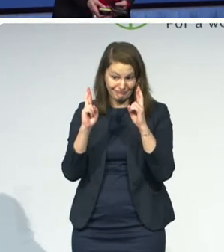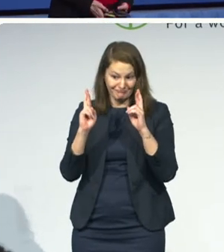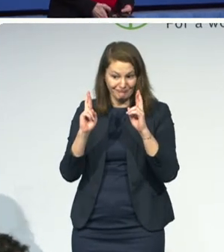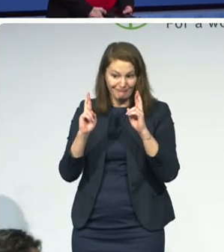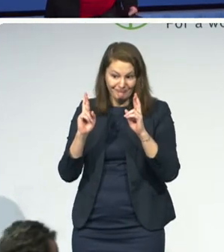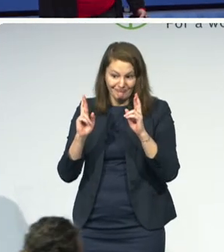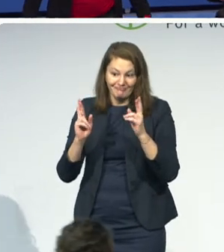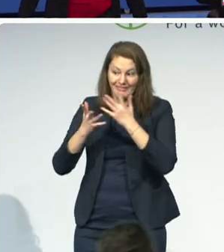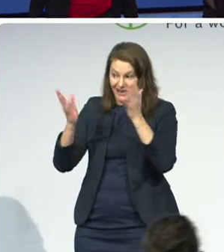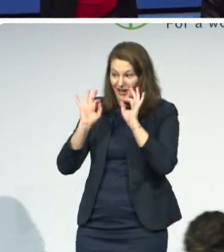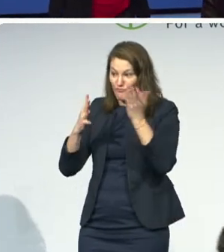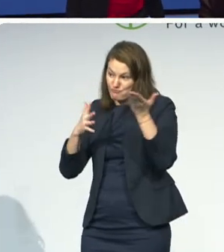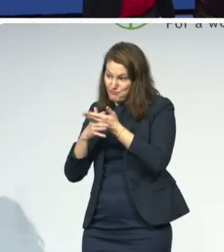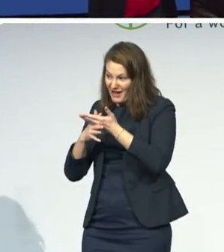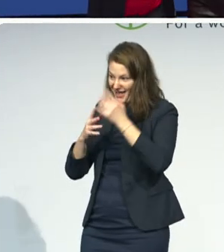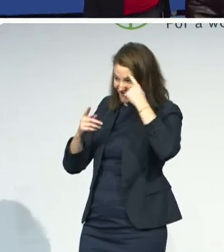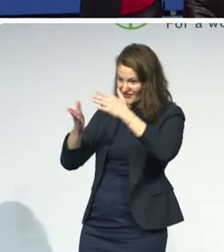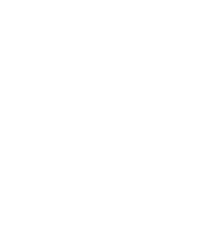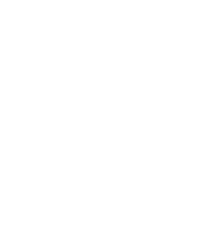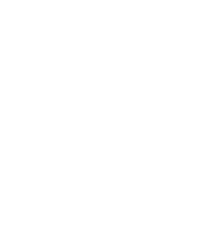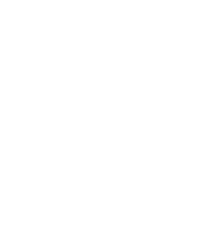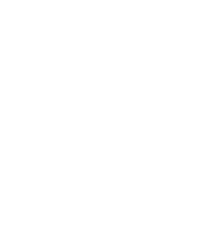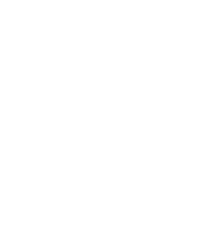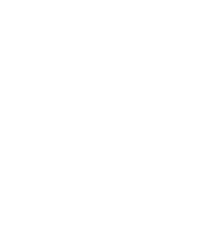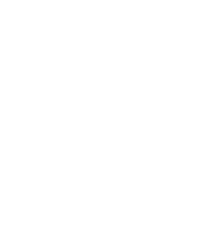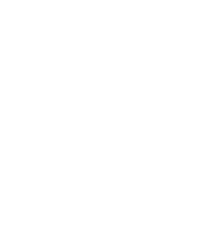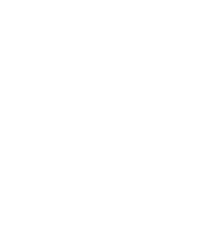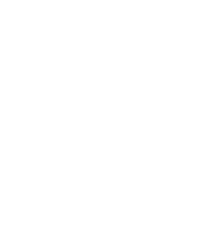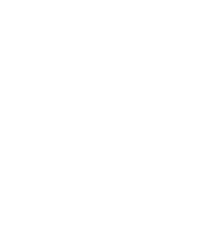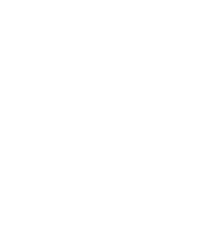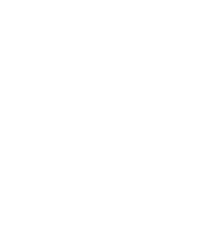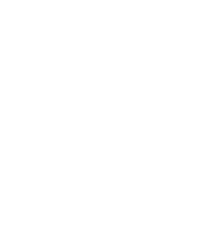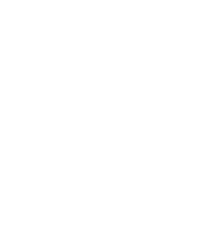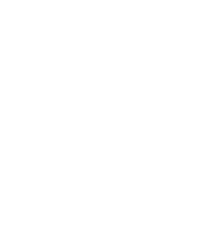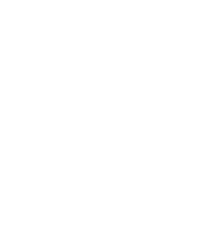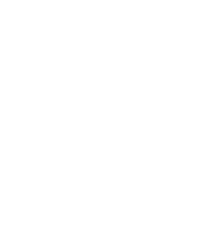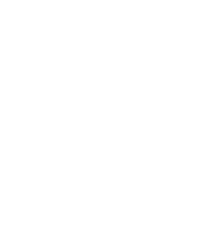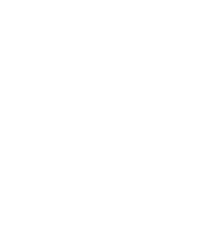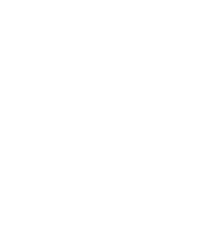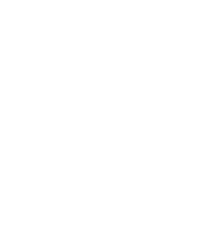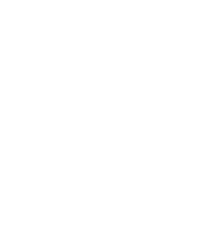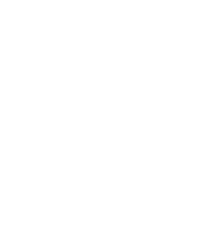Well, first, yes, a big round of applause. Thank you. Thank you. you. dear Howdy. Howdy. Good afternoon. You